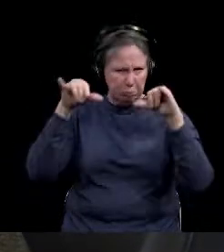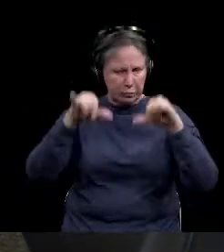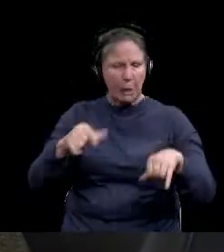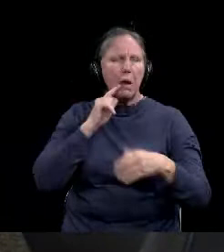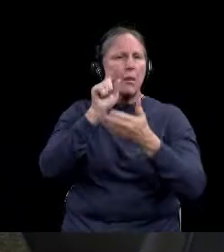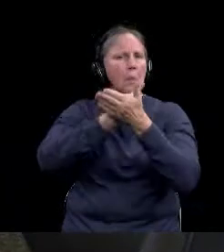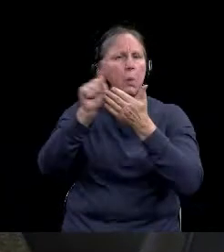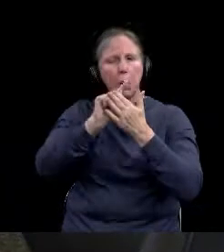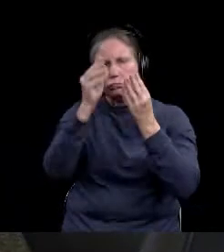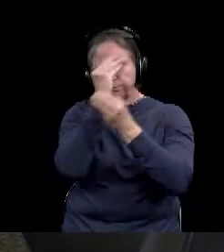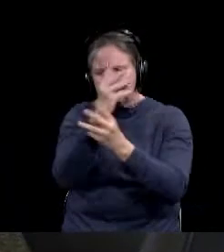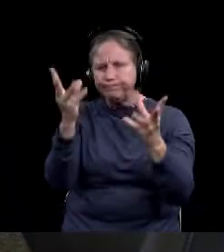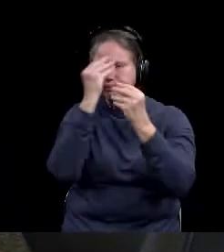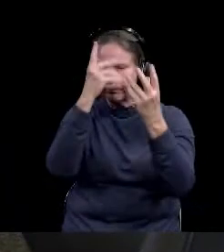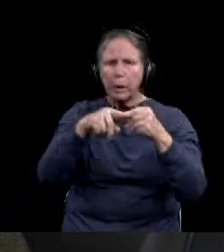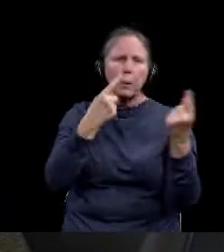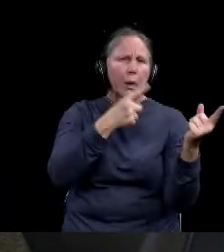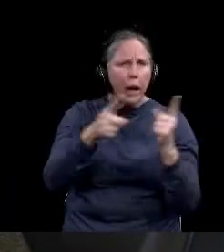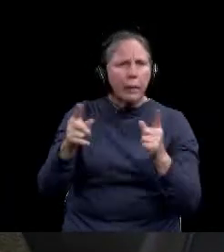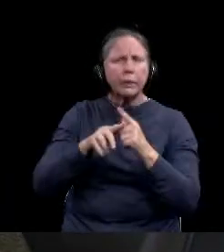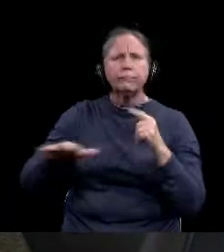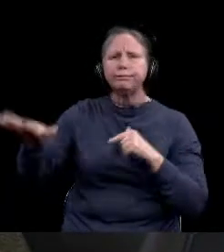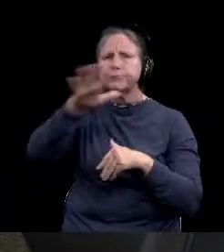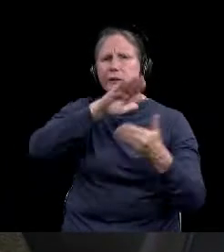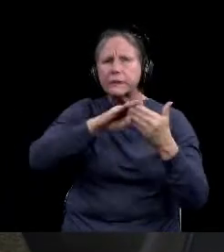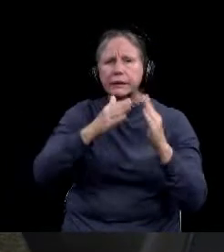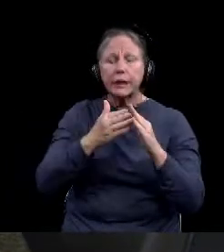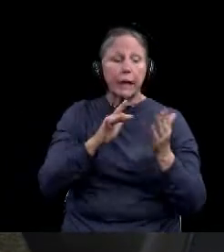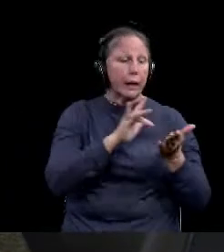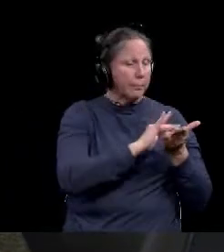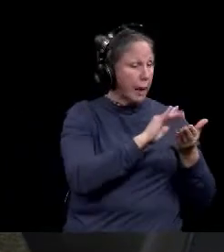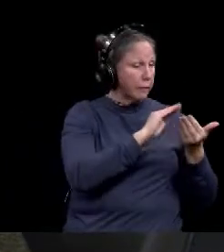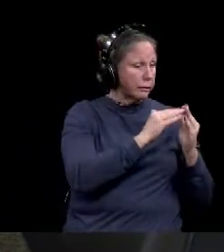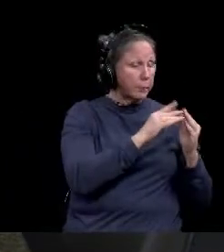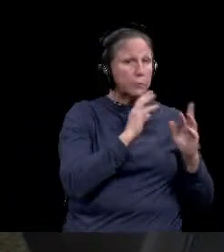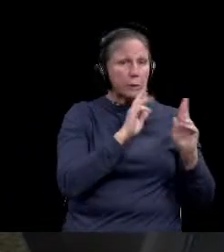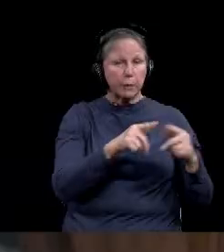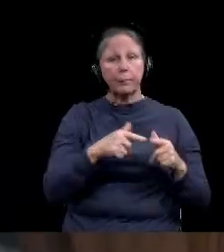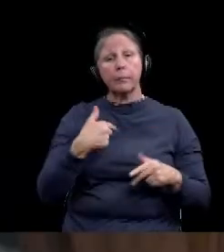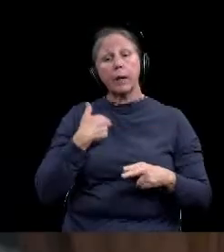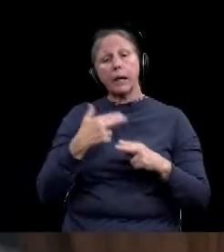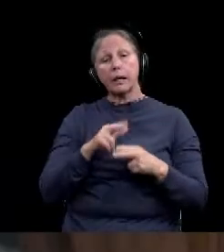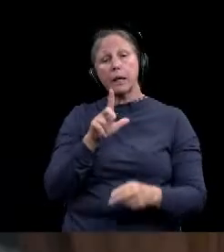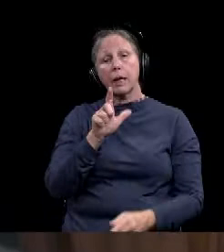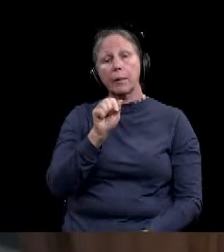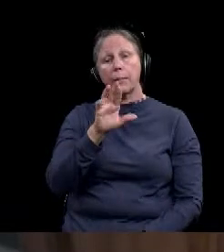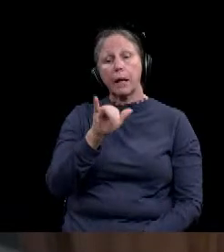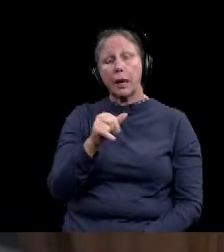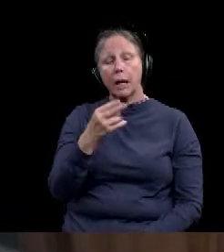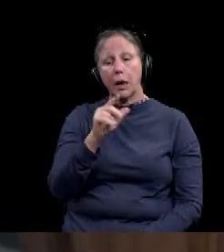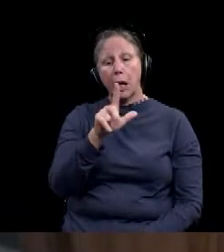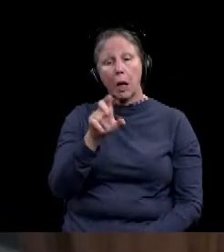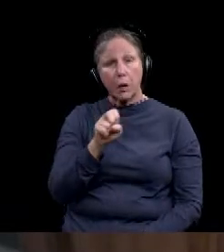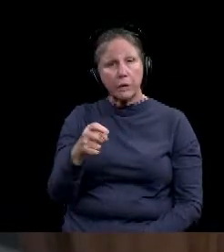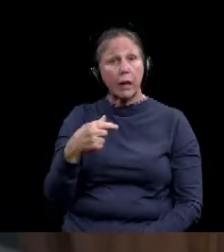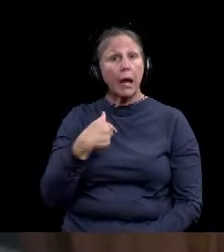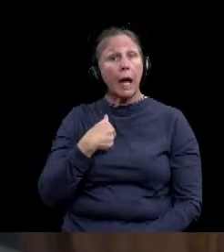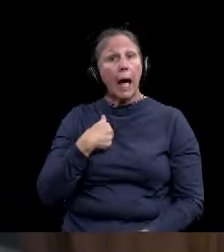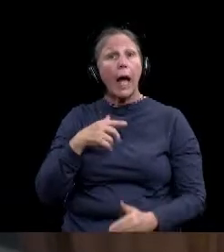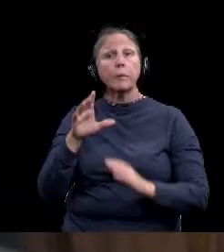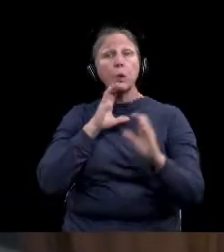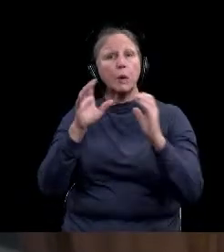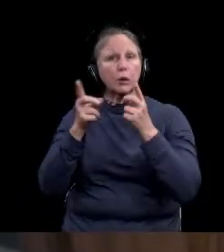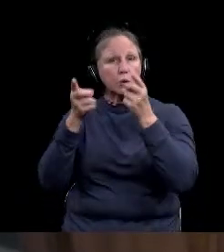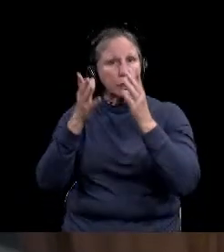conference to update you on what's going on in the city and how our medical community is responding. I'm Larry Holsey, Director of Municipal Information and Communication for the City of Waco